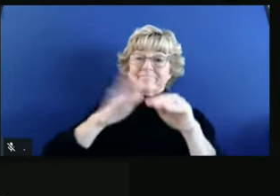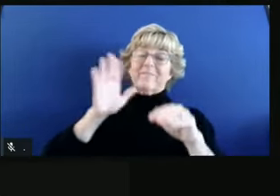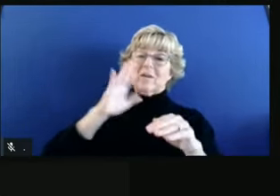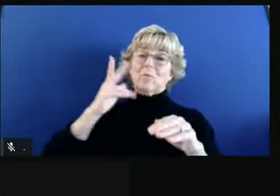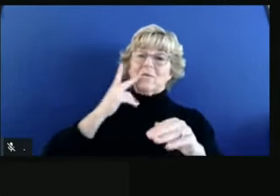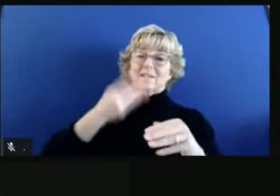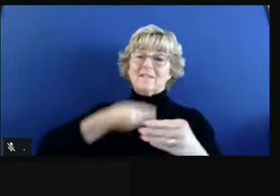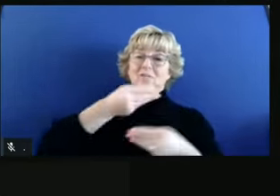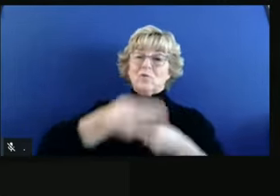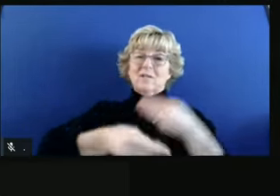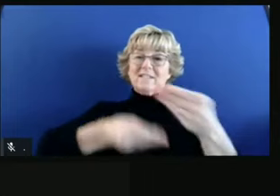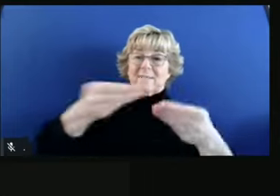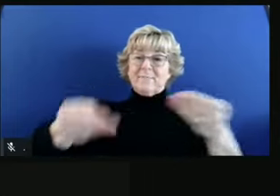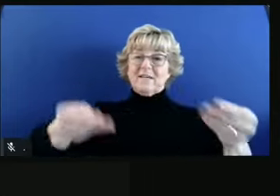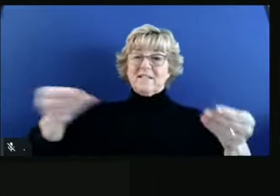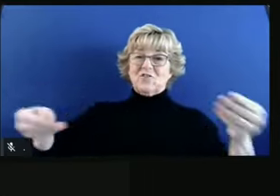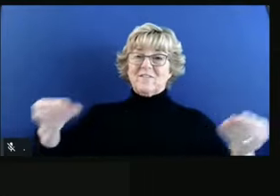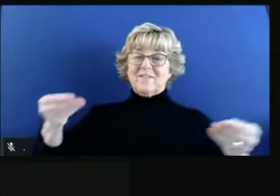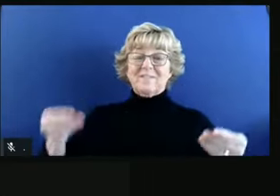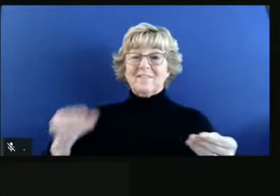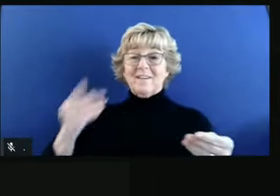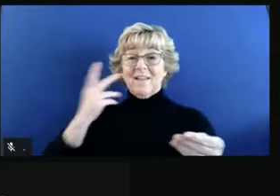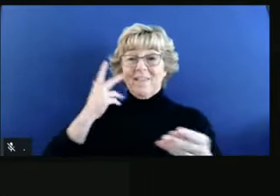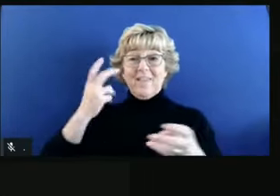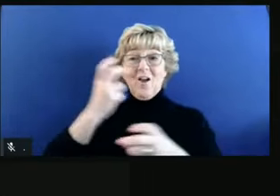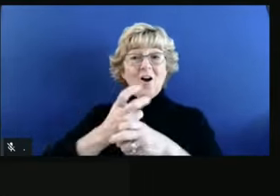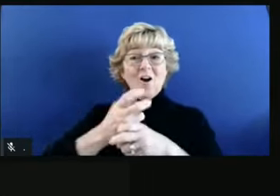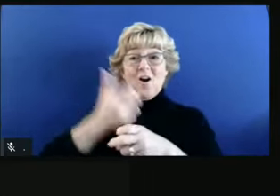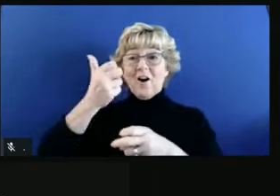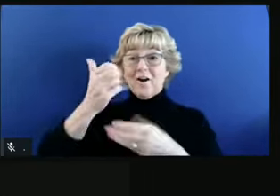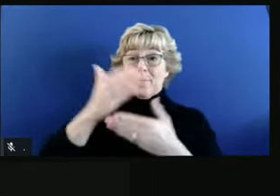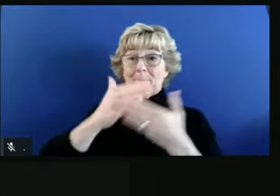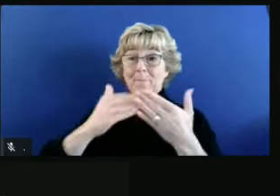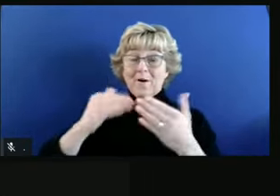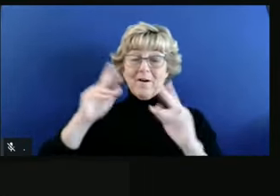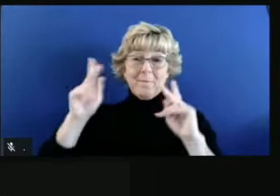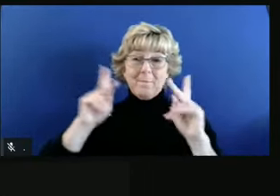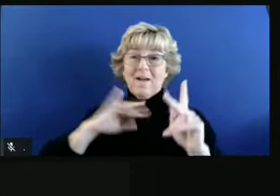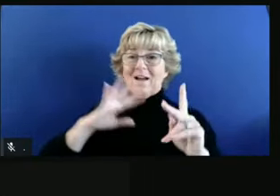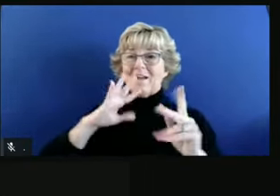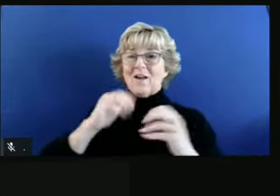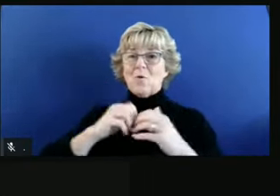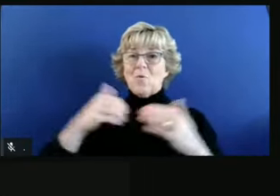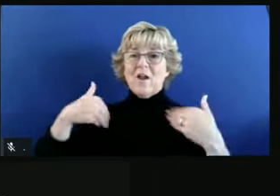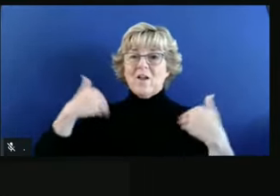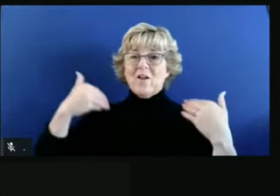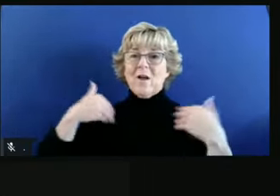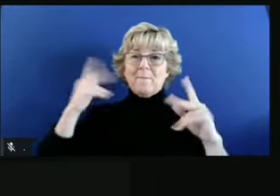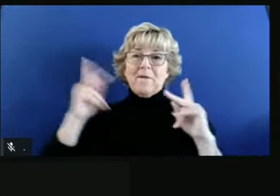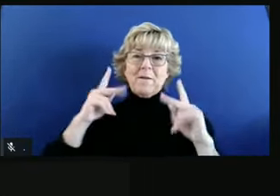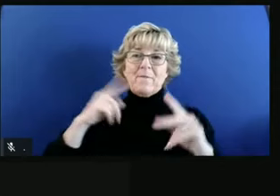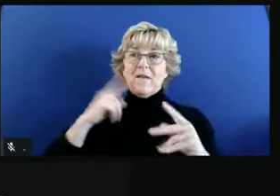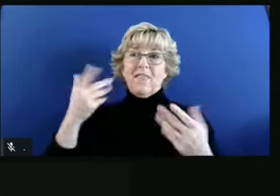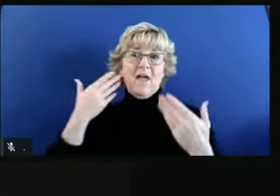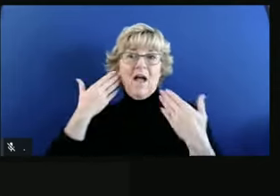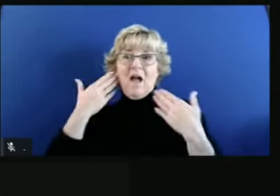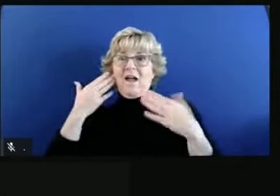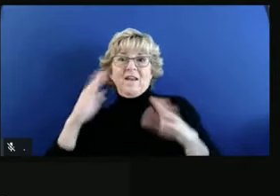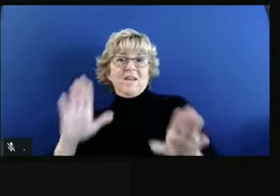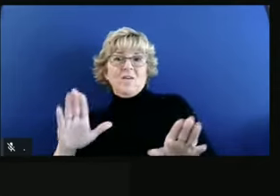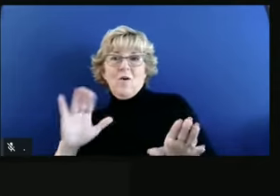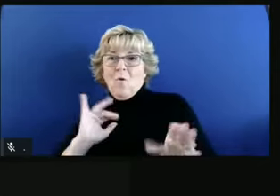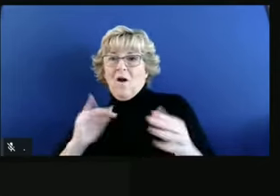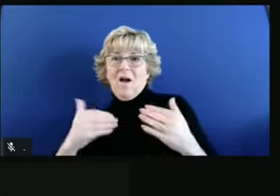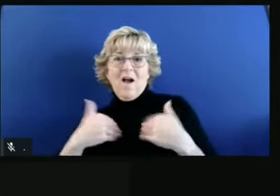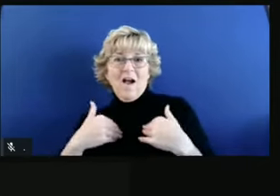see transmission. And the hardest part, I think, for many people, and I've talked to some young people who have said, you know, they didn't know they were infected